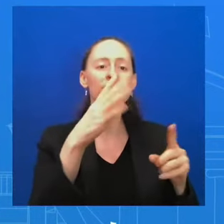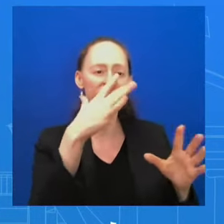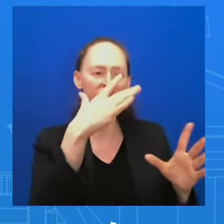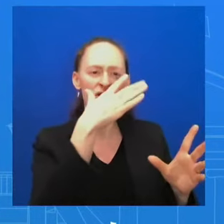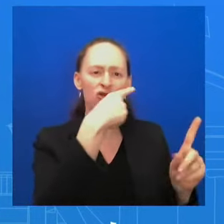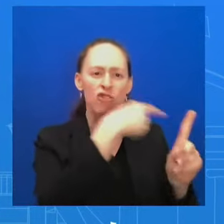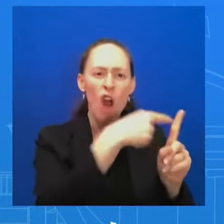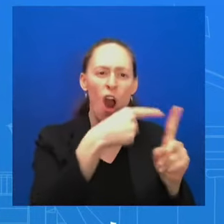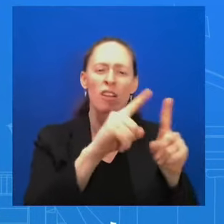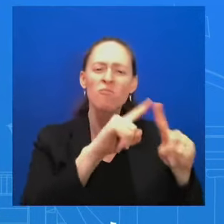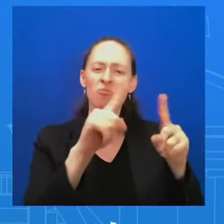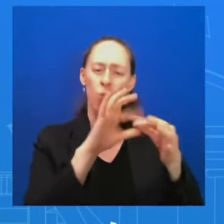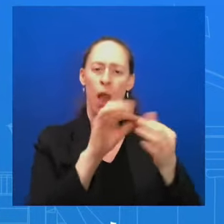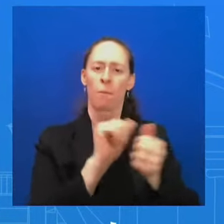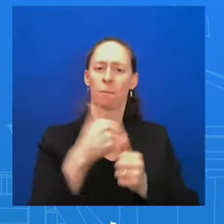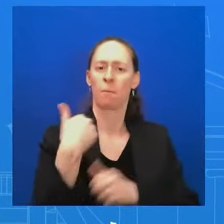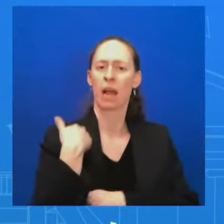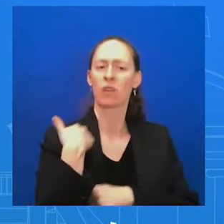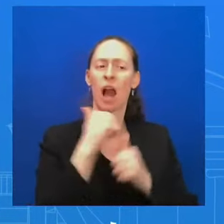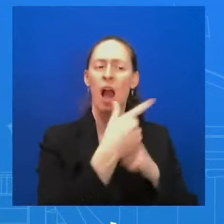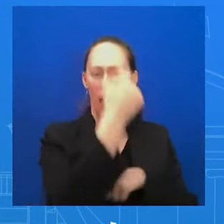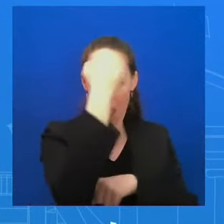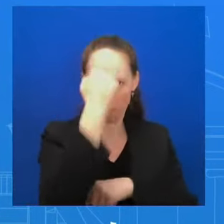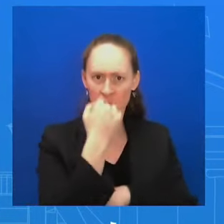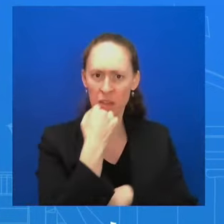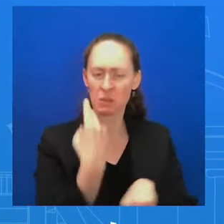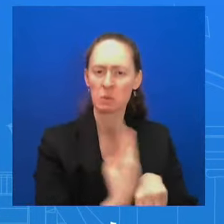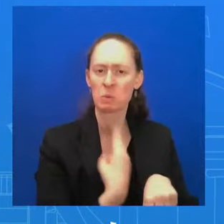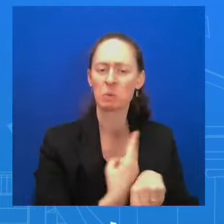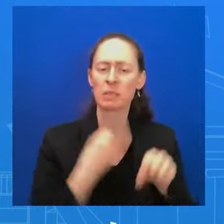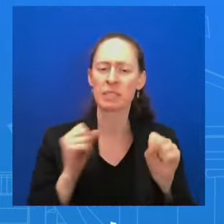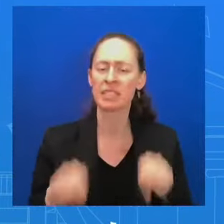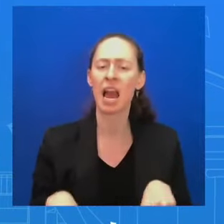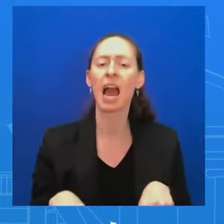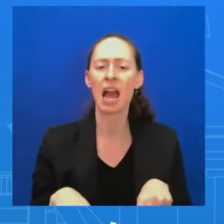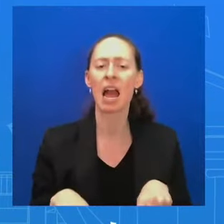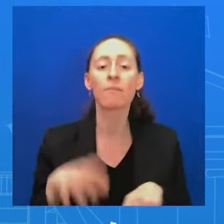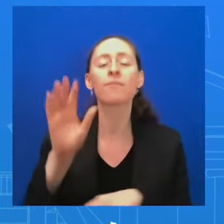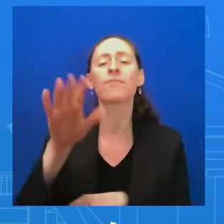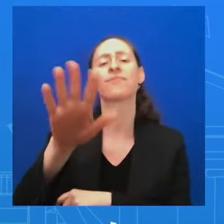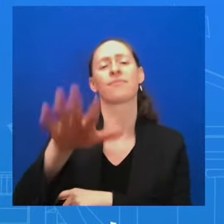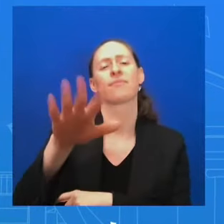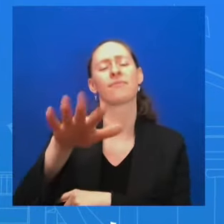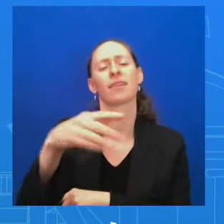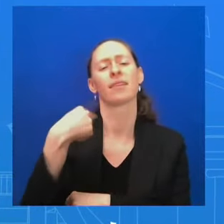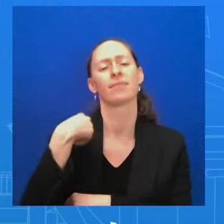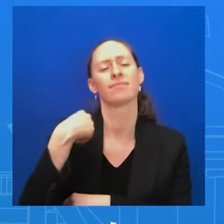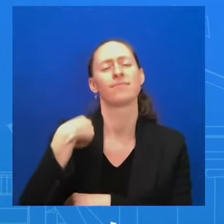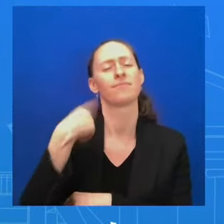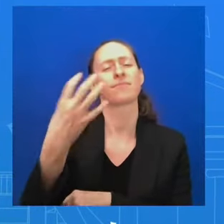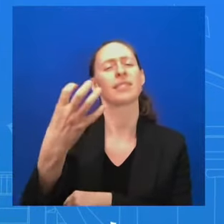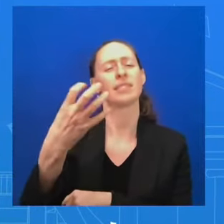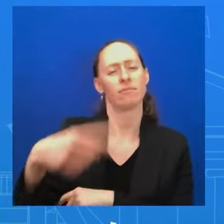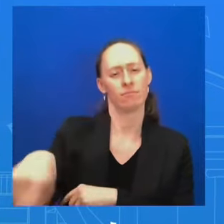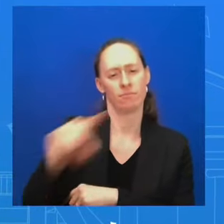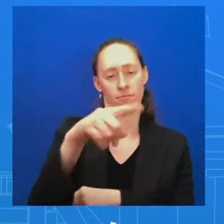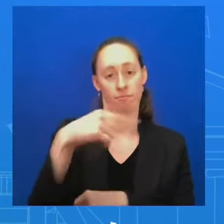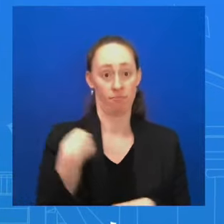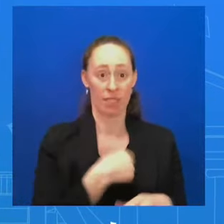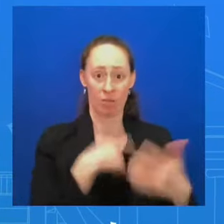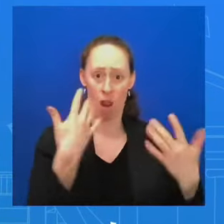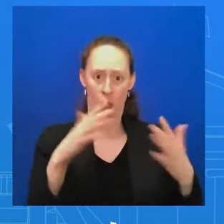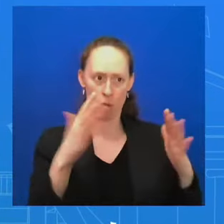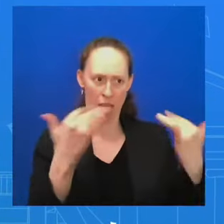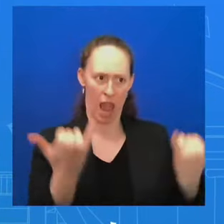But as I've also said, and you have to keep it in the context of this call, it matters how you do that. It really matters a lot how you do